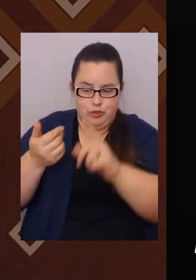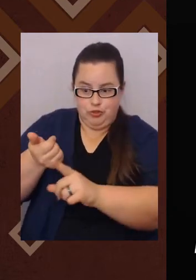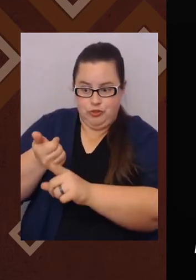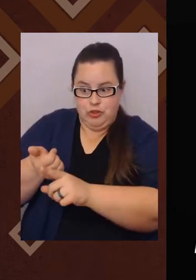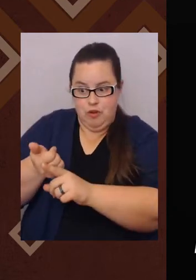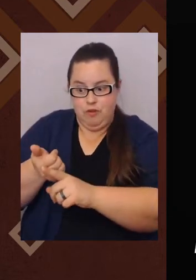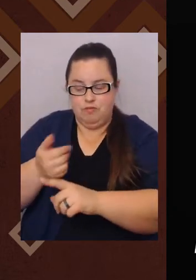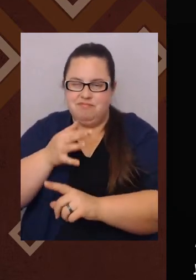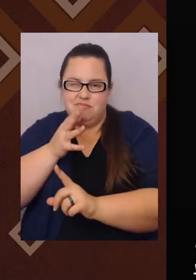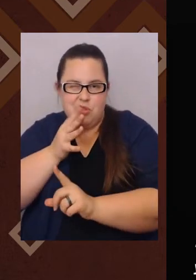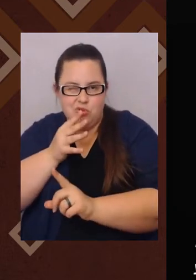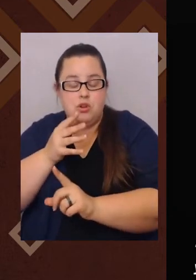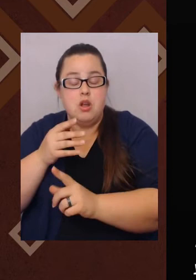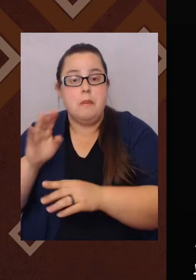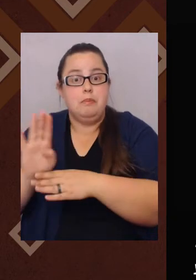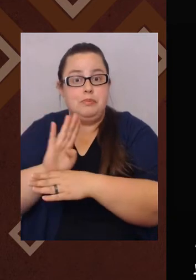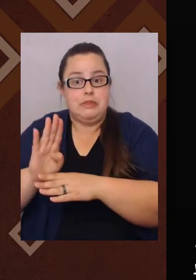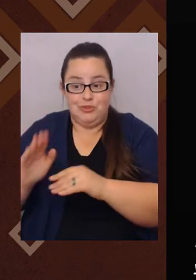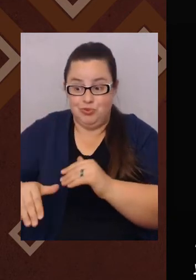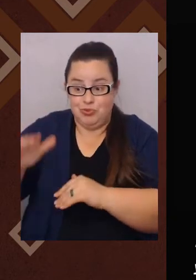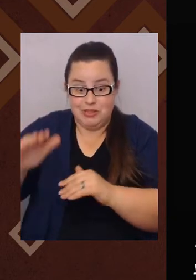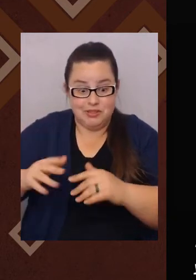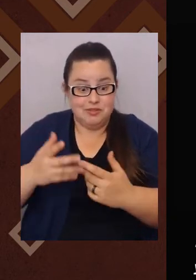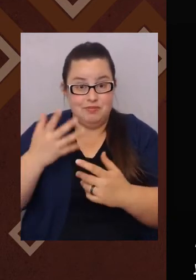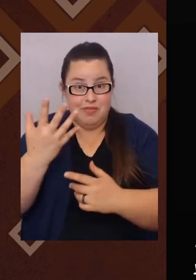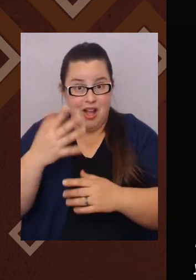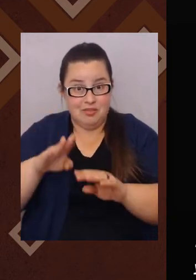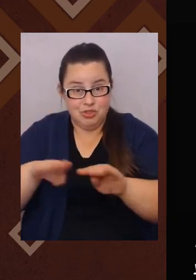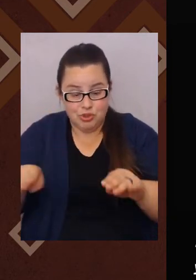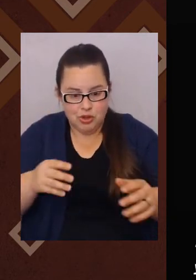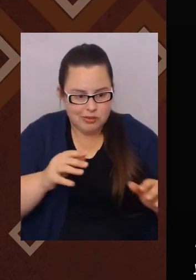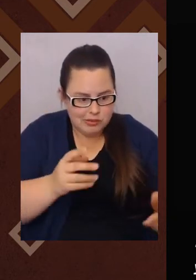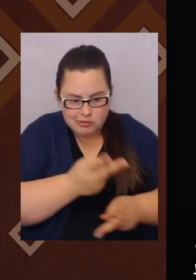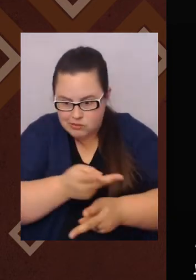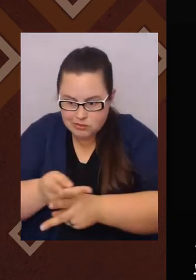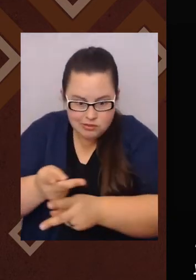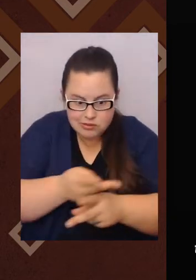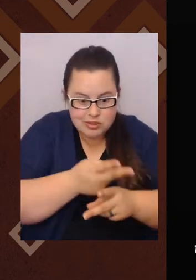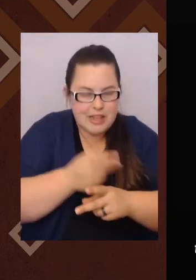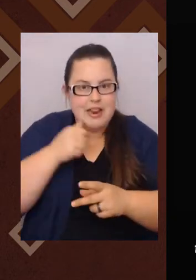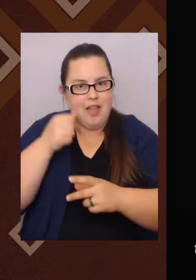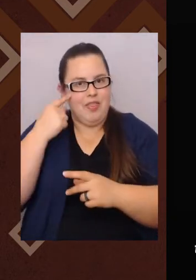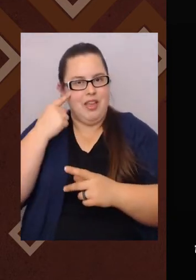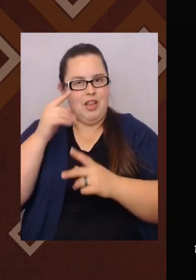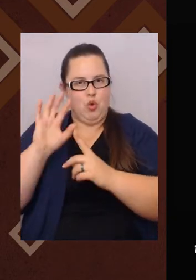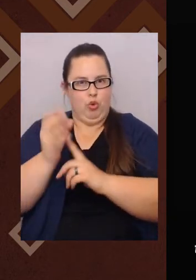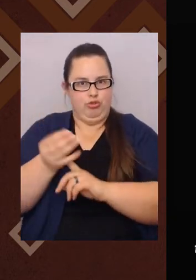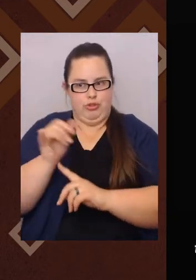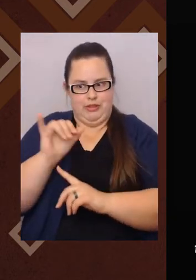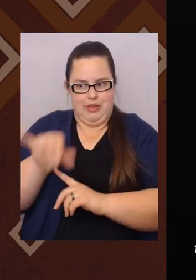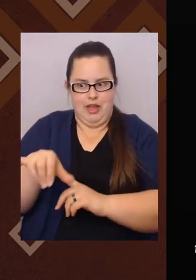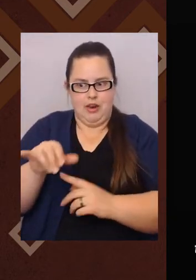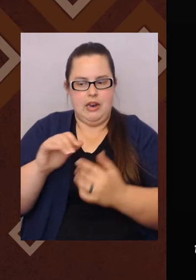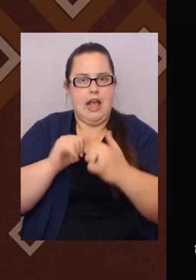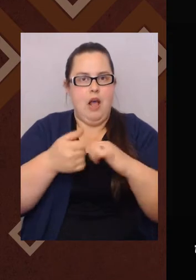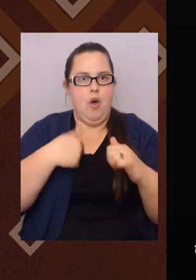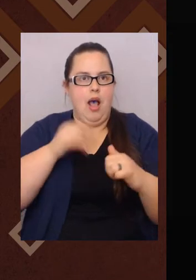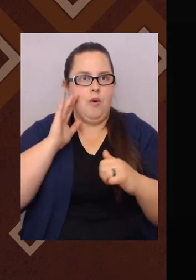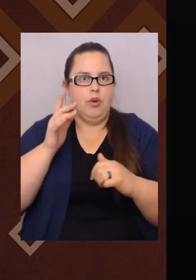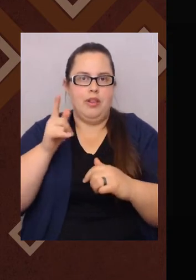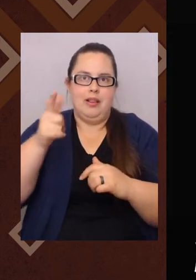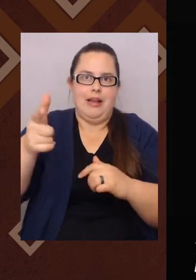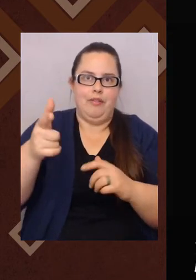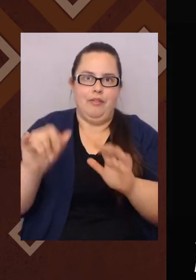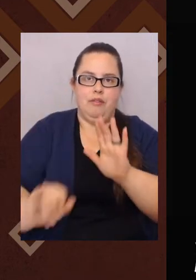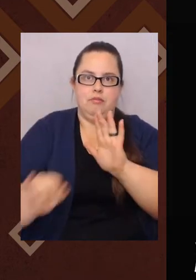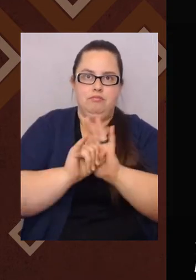kid one time, I was like, let me tell you, the Ku Klux Klan comes here and they see your last name, you're going too, bro. You know?